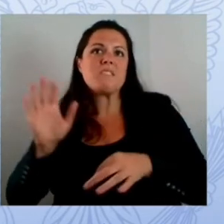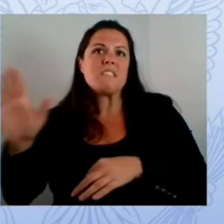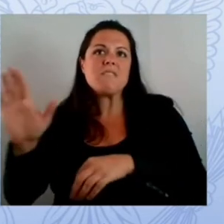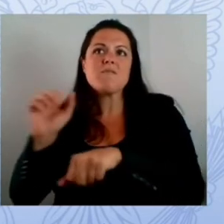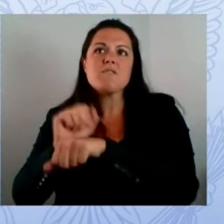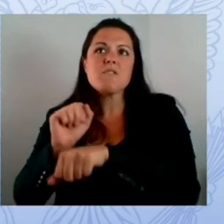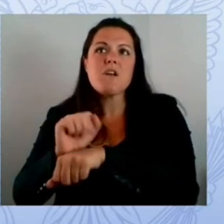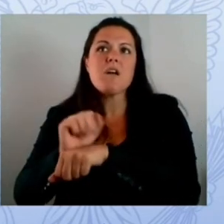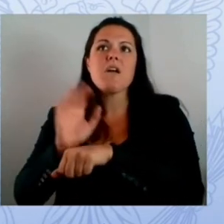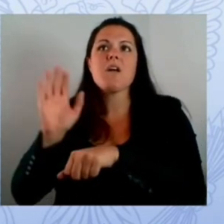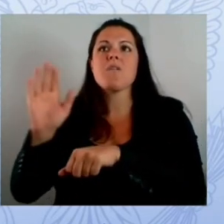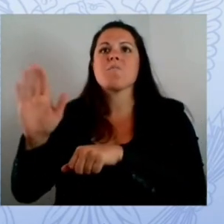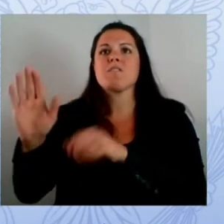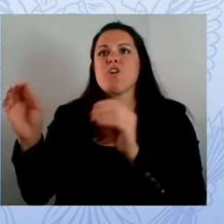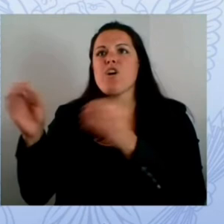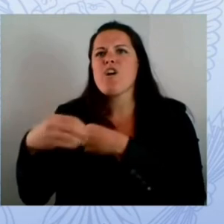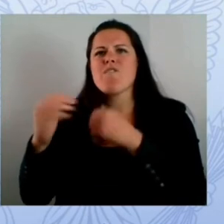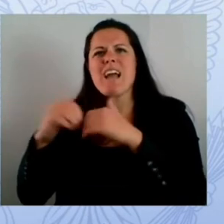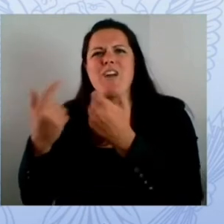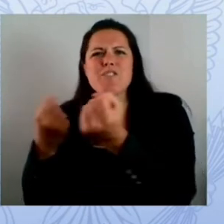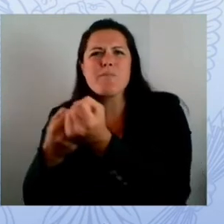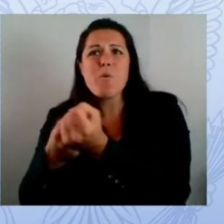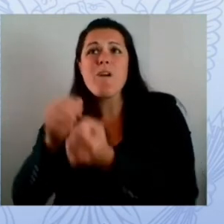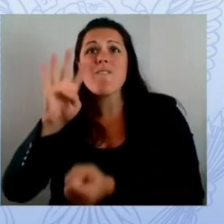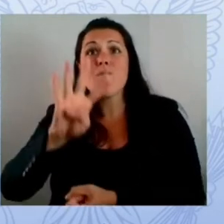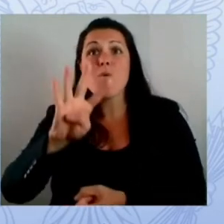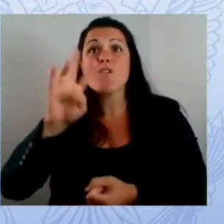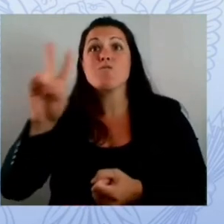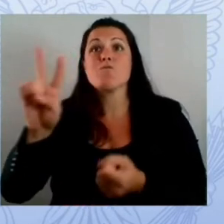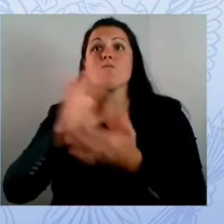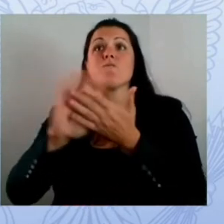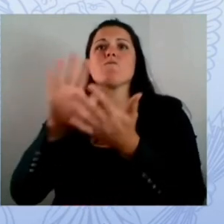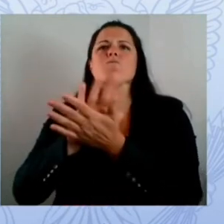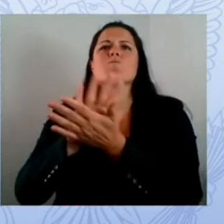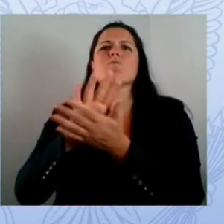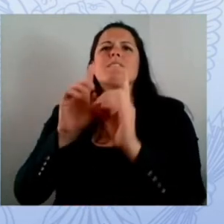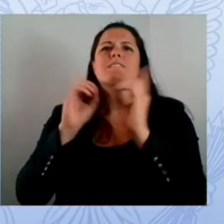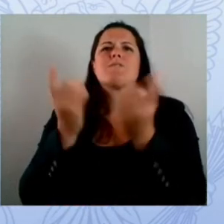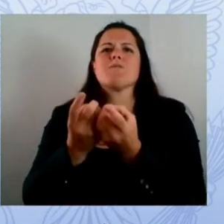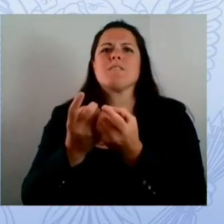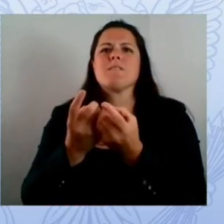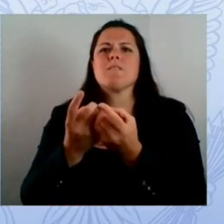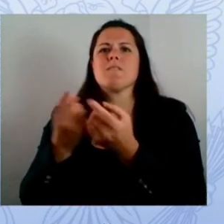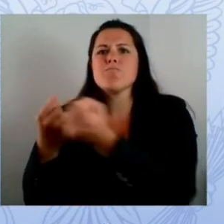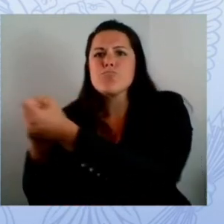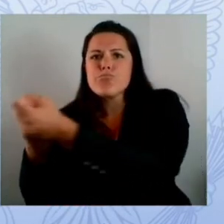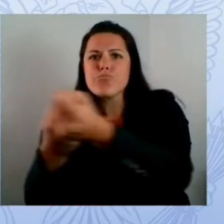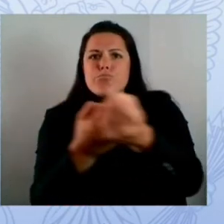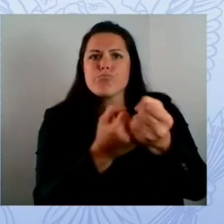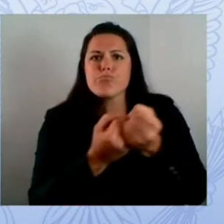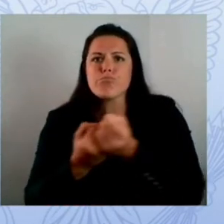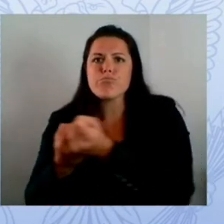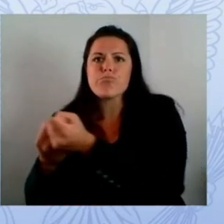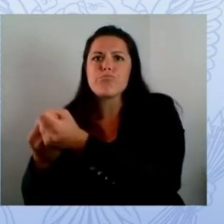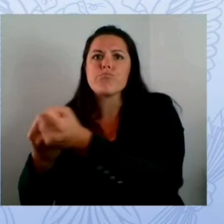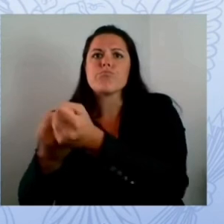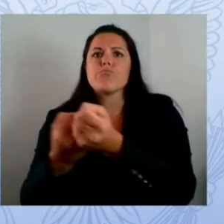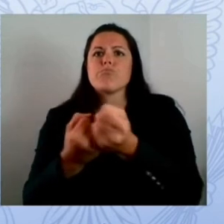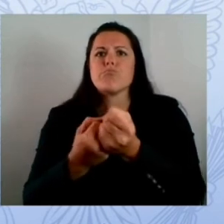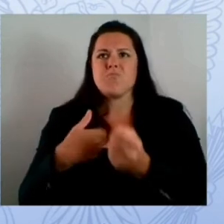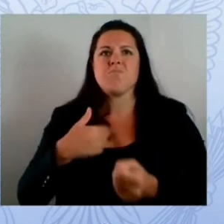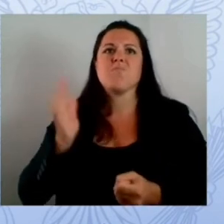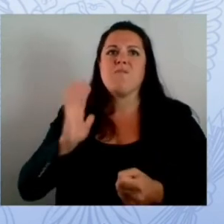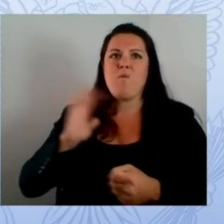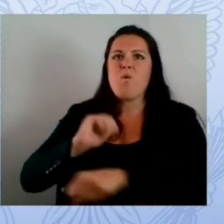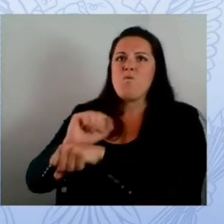diego unified my former district and you'll hear real practical information on how that's being done at a school county level where there's 42 districts